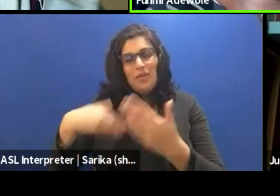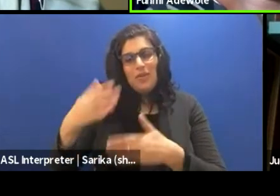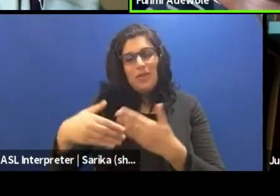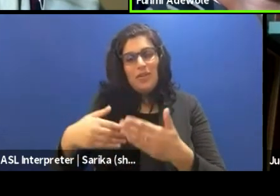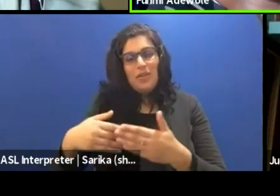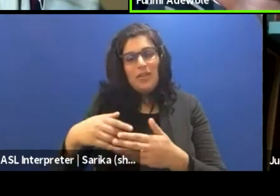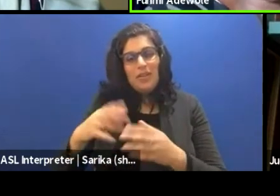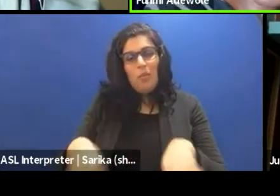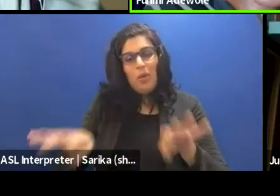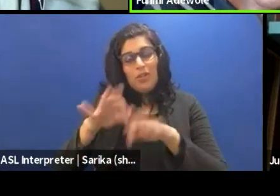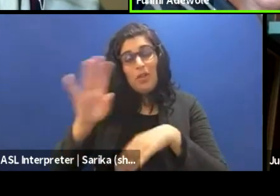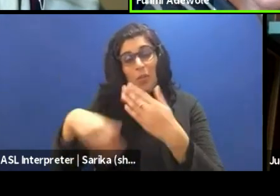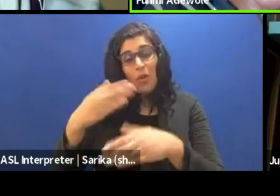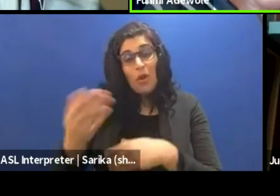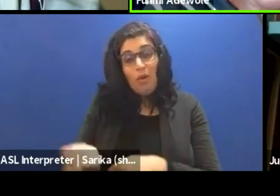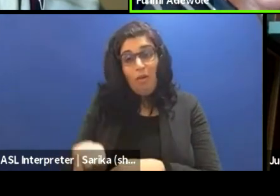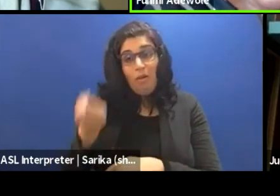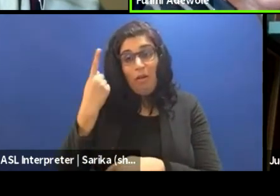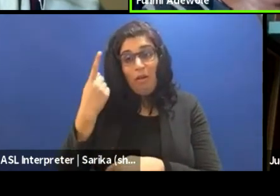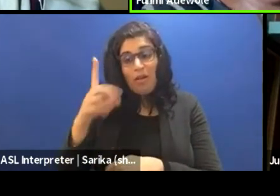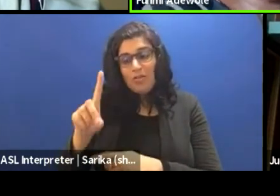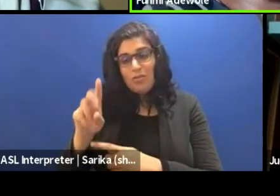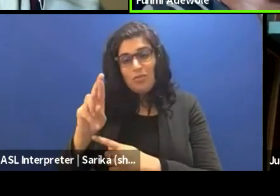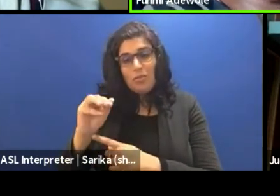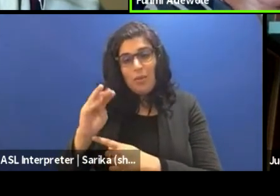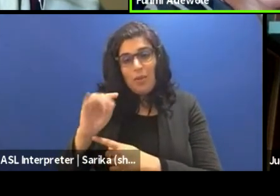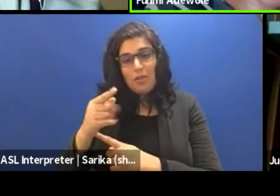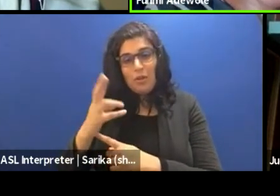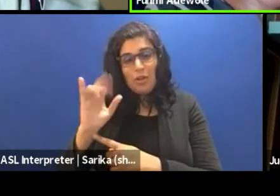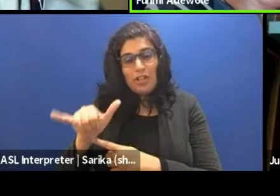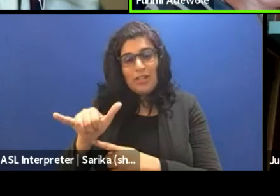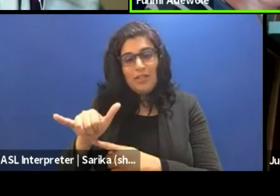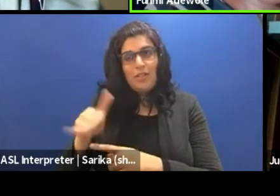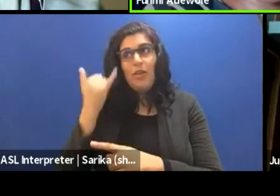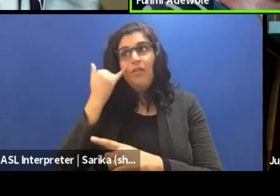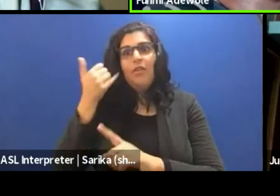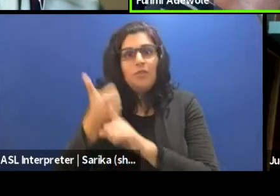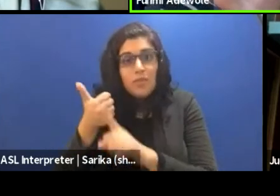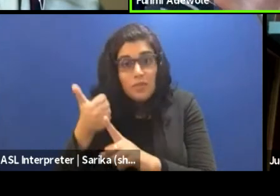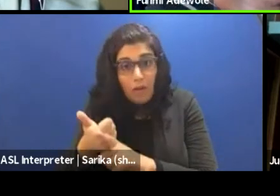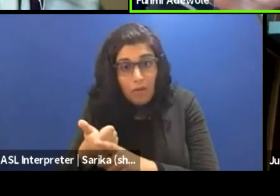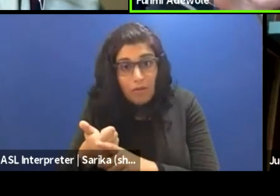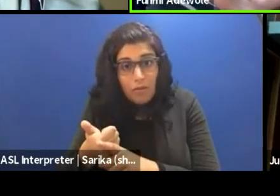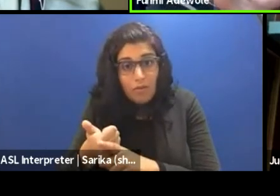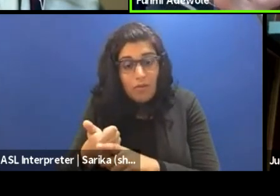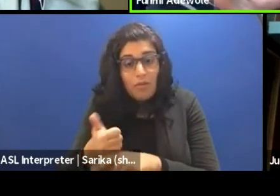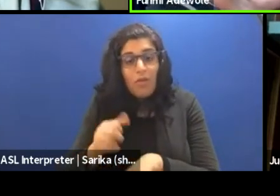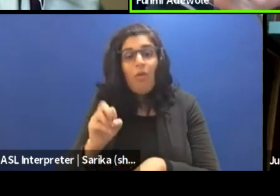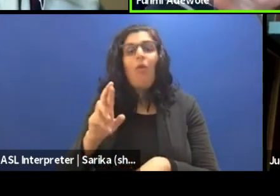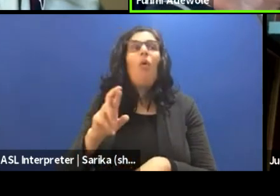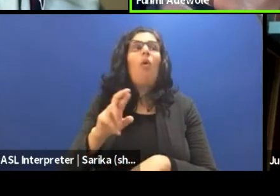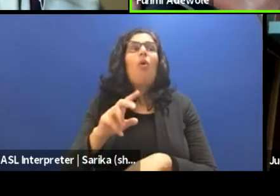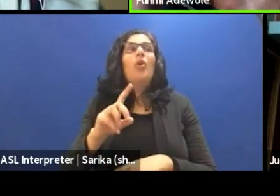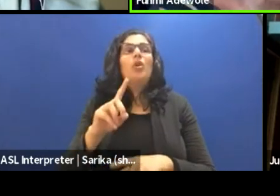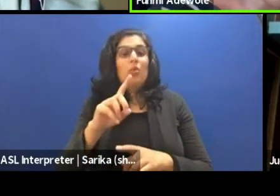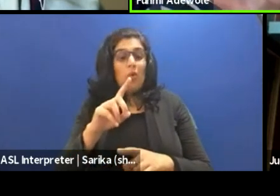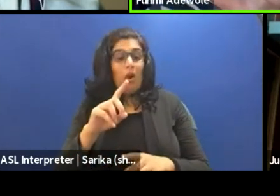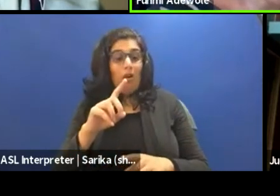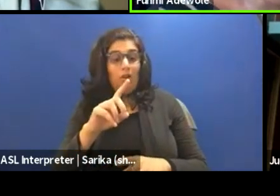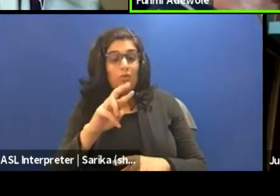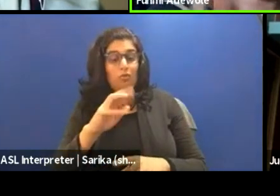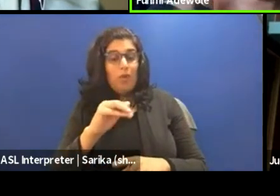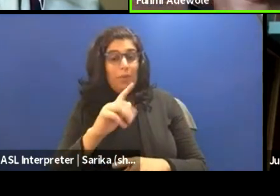understanding dramaturgy. So whether you're self-dramaturging, whether you're a dramaturg in someone else or